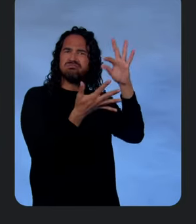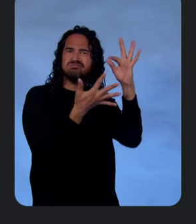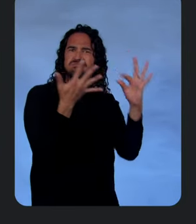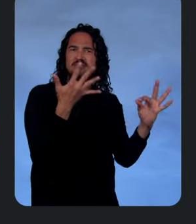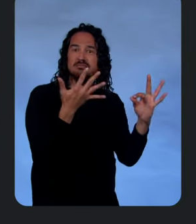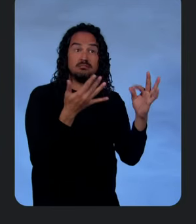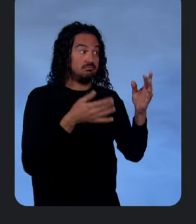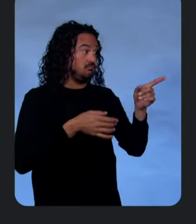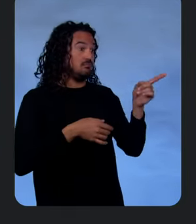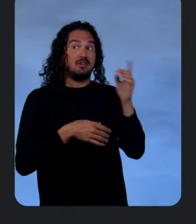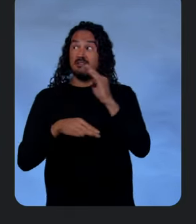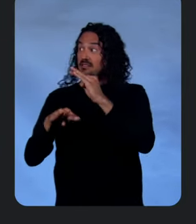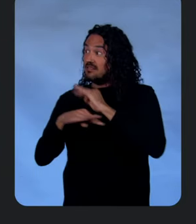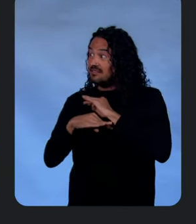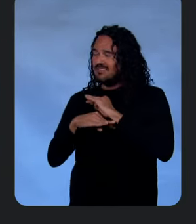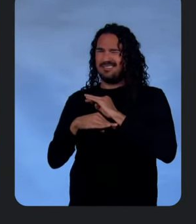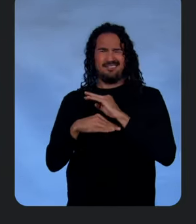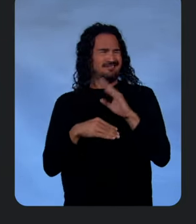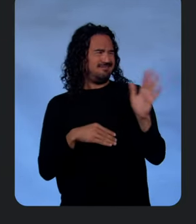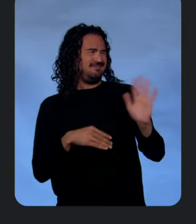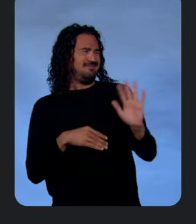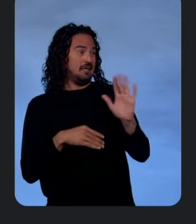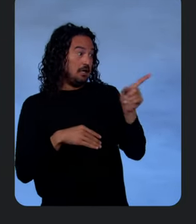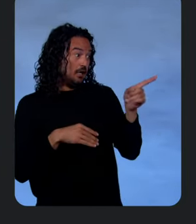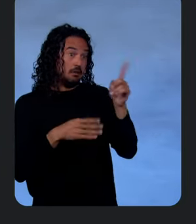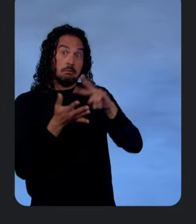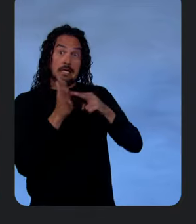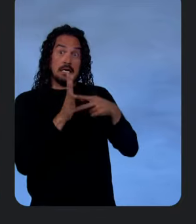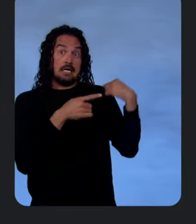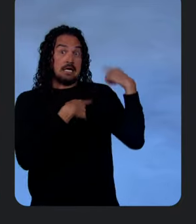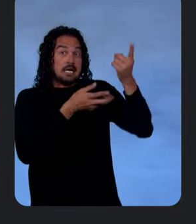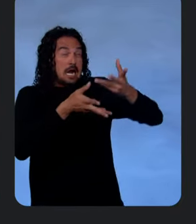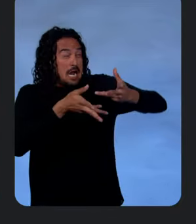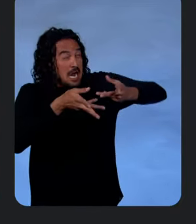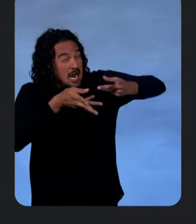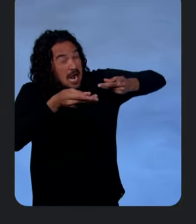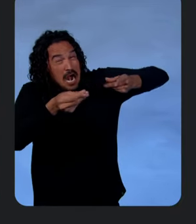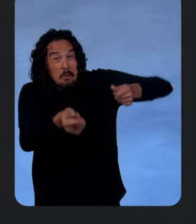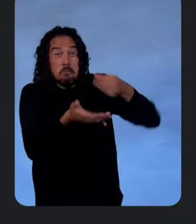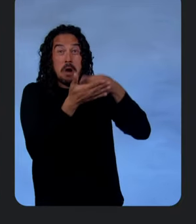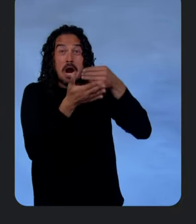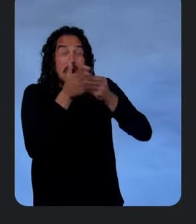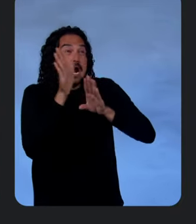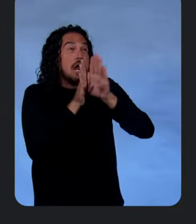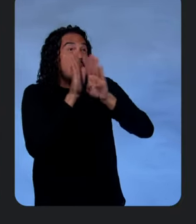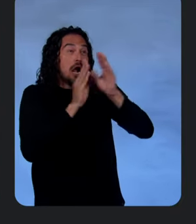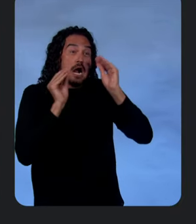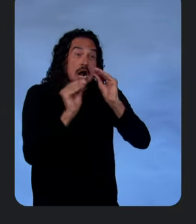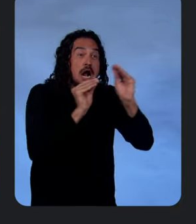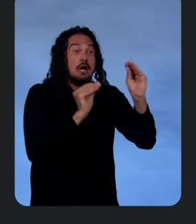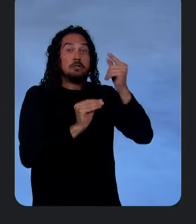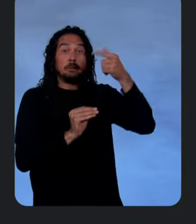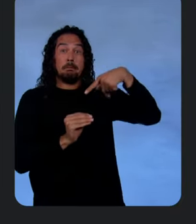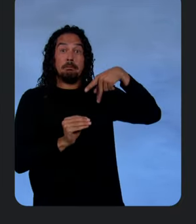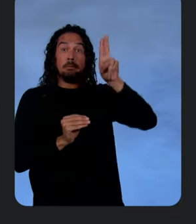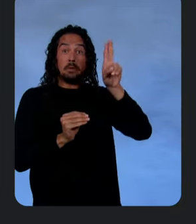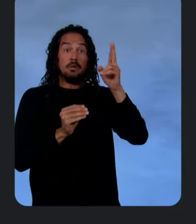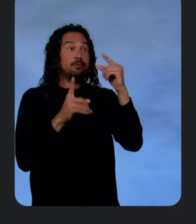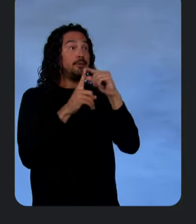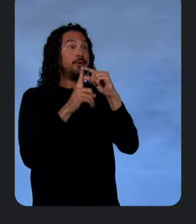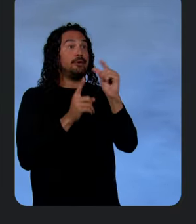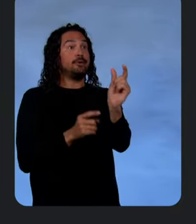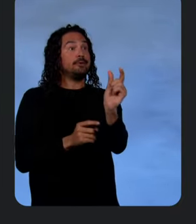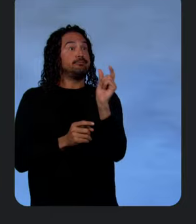if you're telling me that we've spent trillions of dollars on GPUs and training and all we got was 1995-style plain